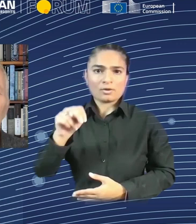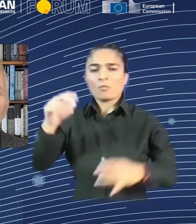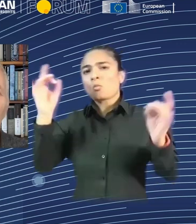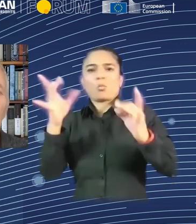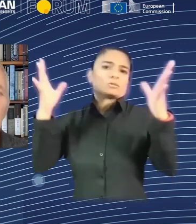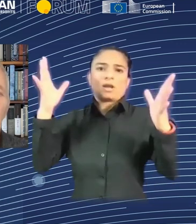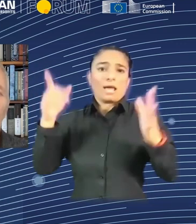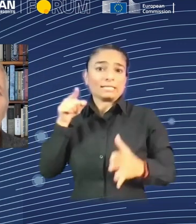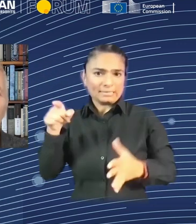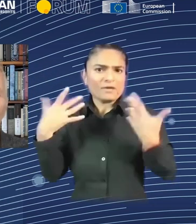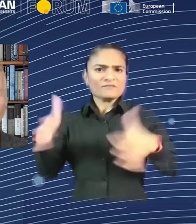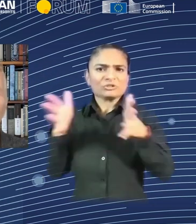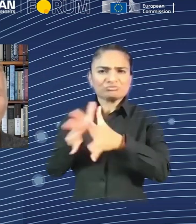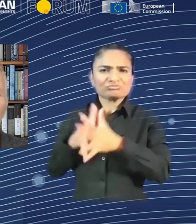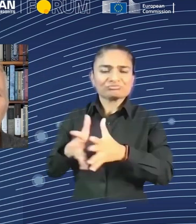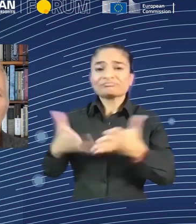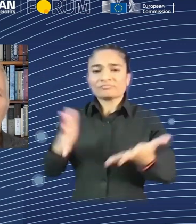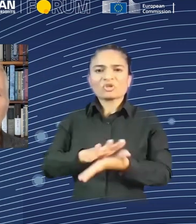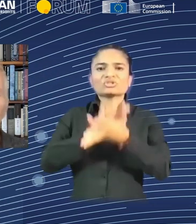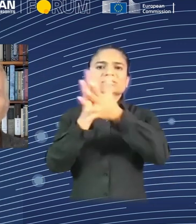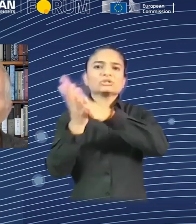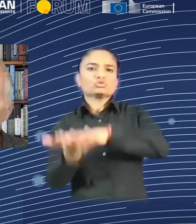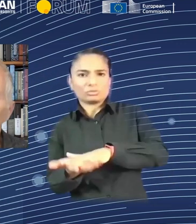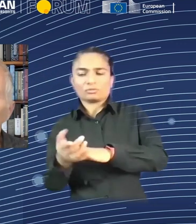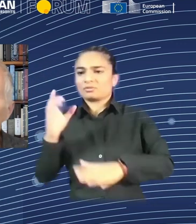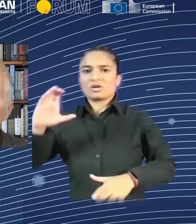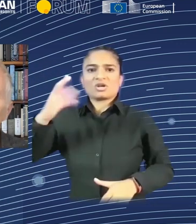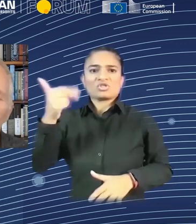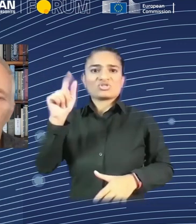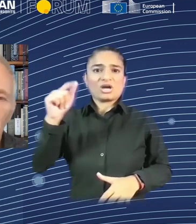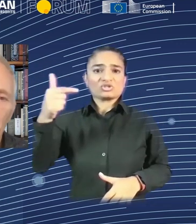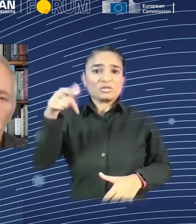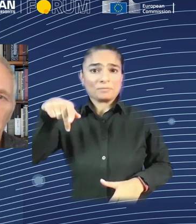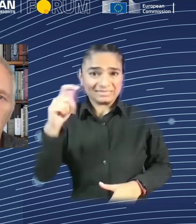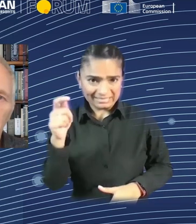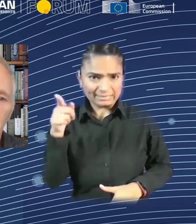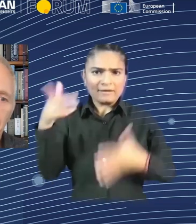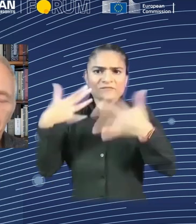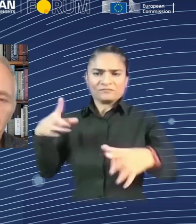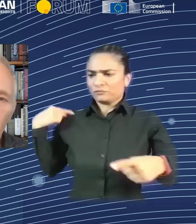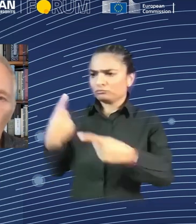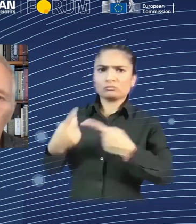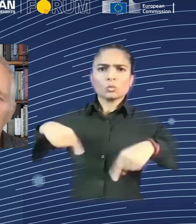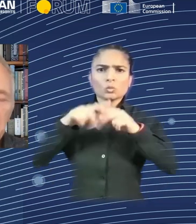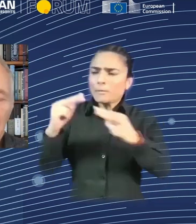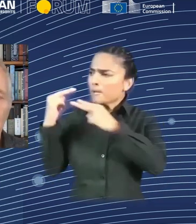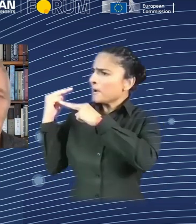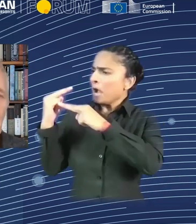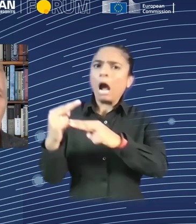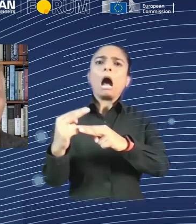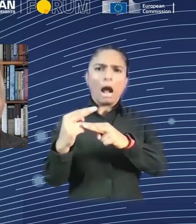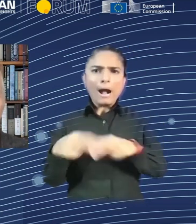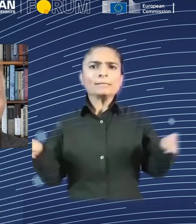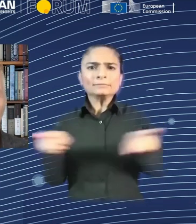lives during the computer revolution. You know, mainframes used to be giant machines. They sat in